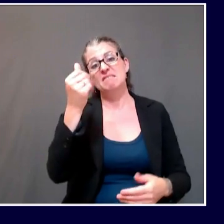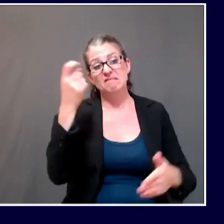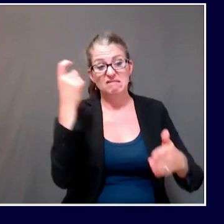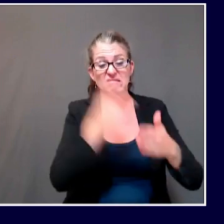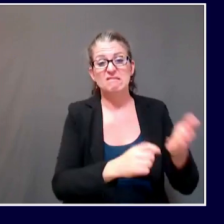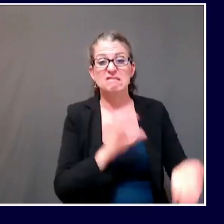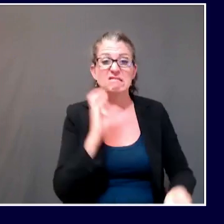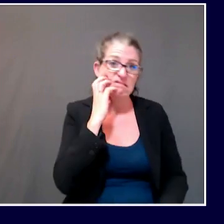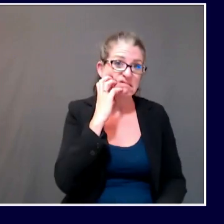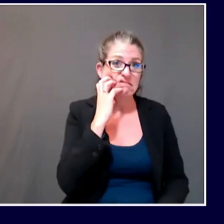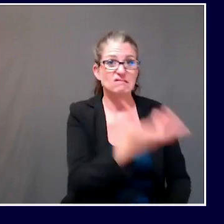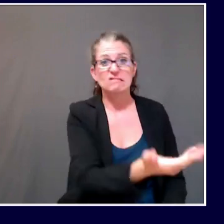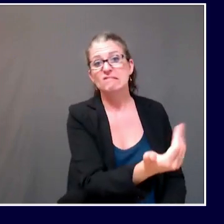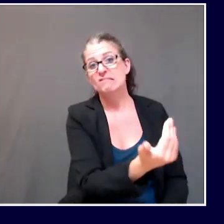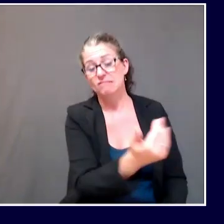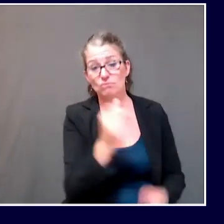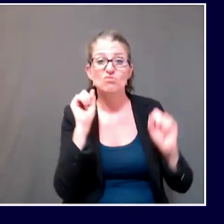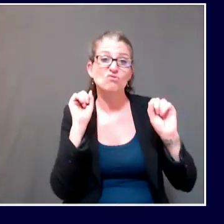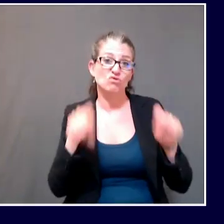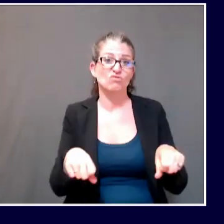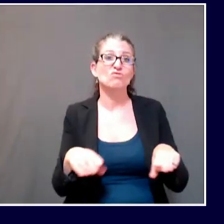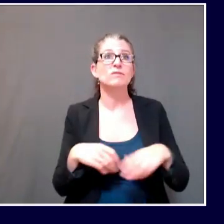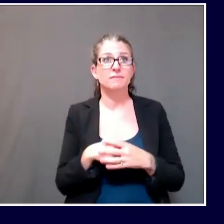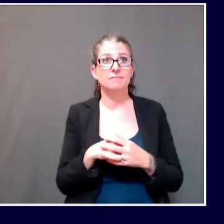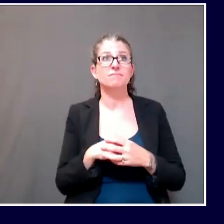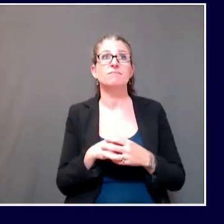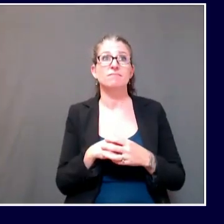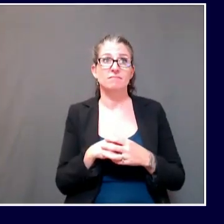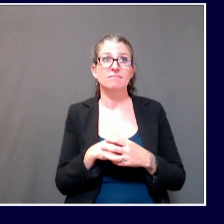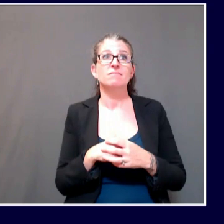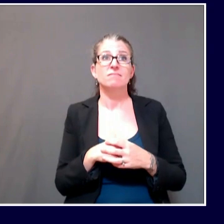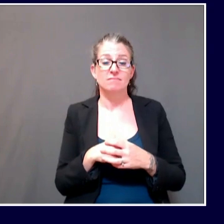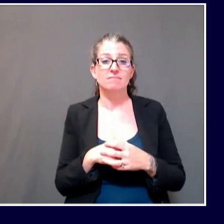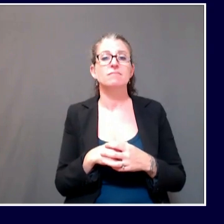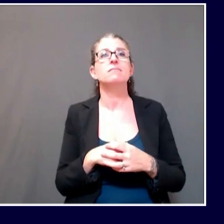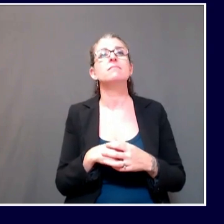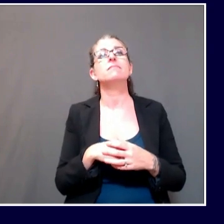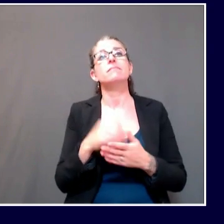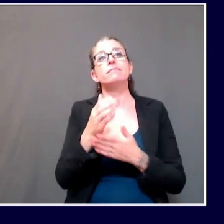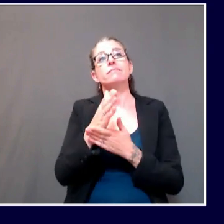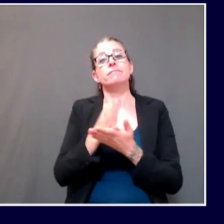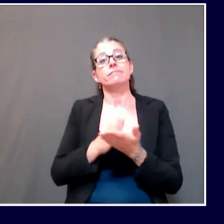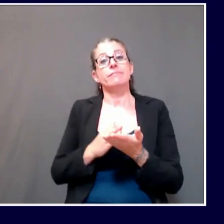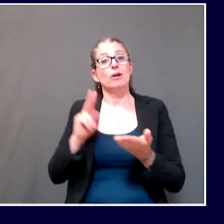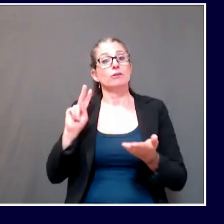is not one that comes into the picture. That's the phase at which financial penalties would be assessed.